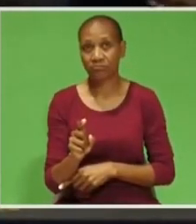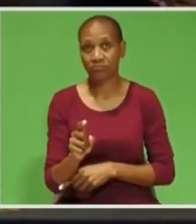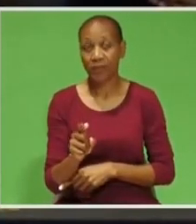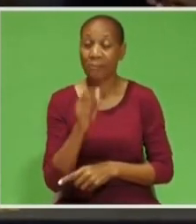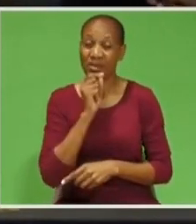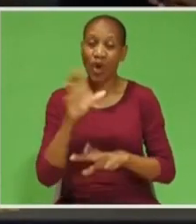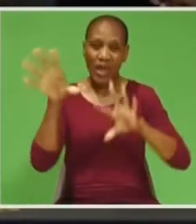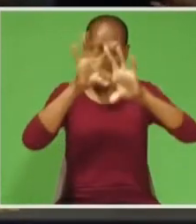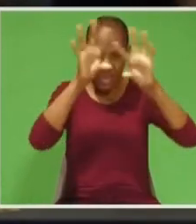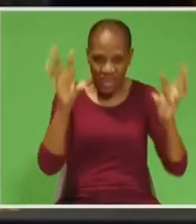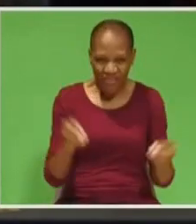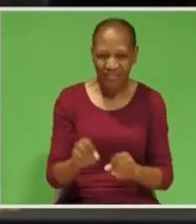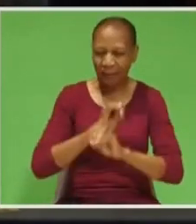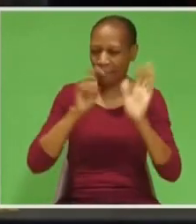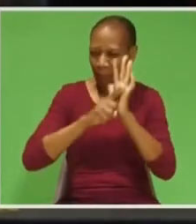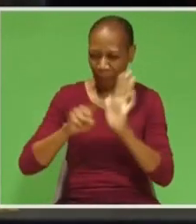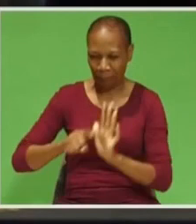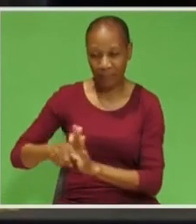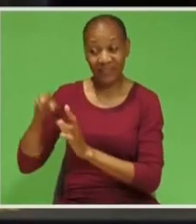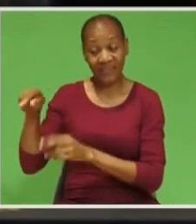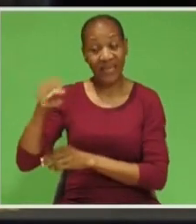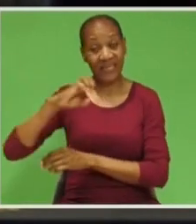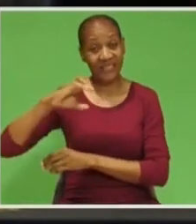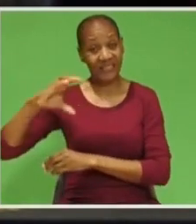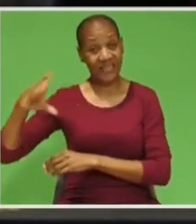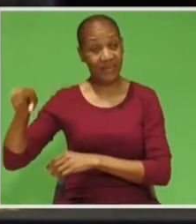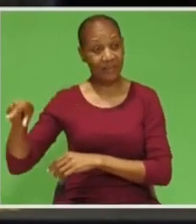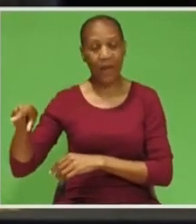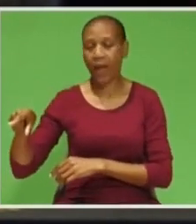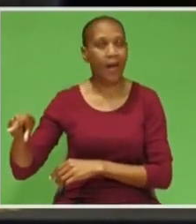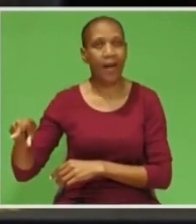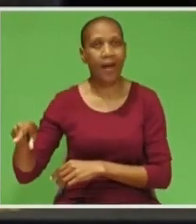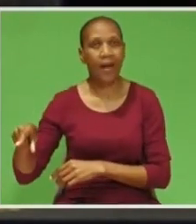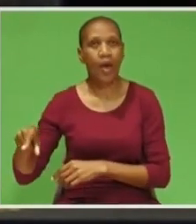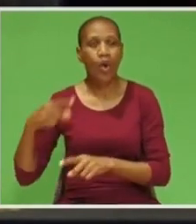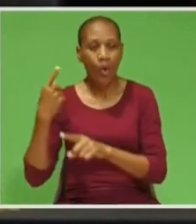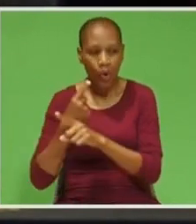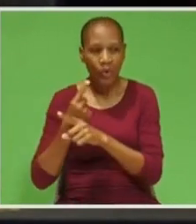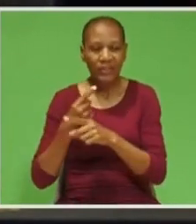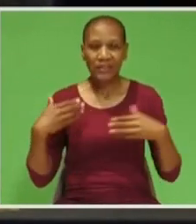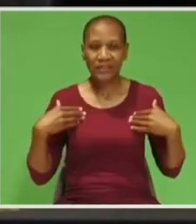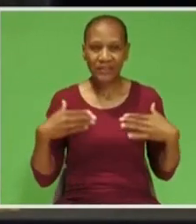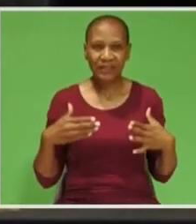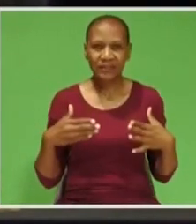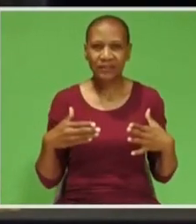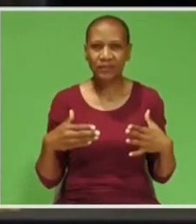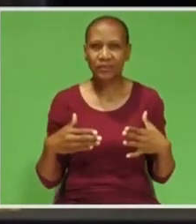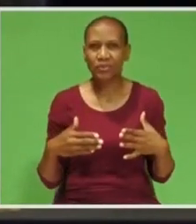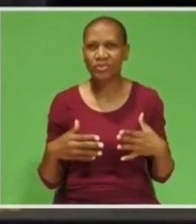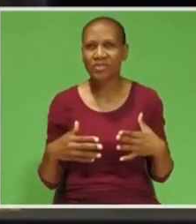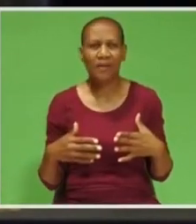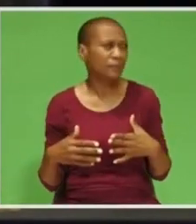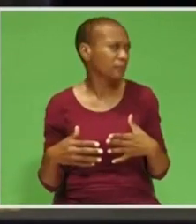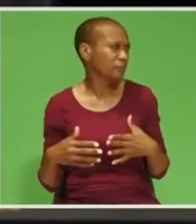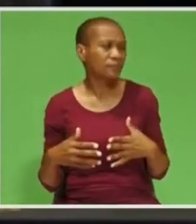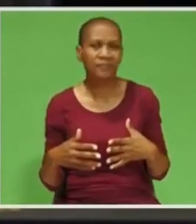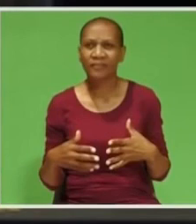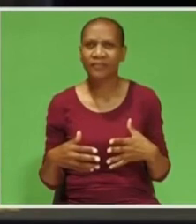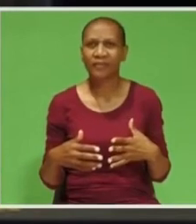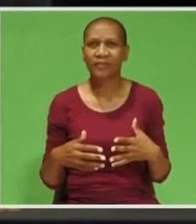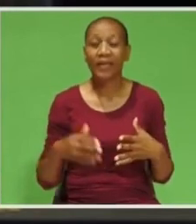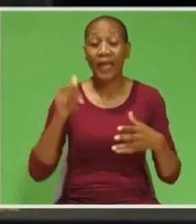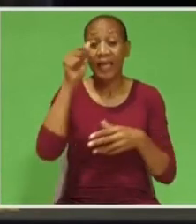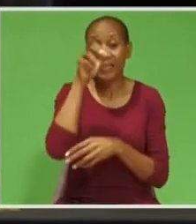doom and gloom in the Eastern Cape. As the saying goes, every dark cloud has a silver lining. A democratic alliance